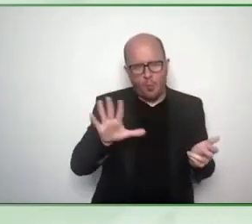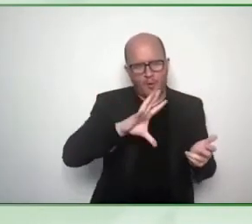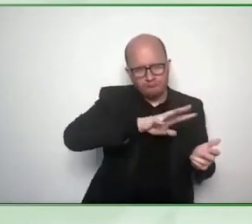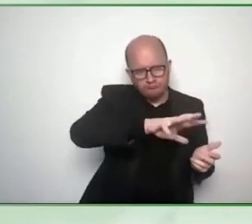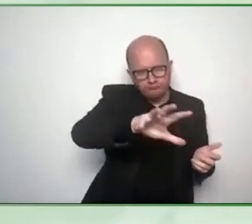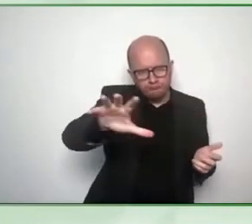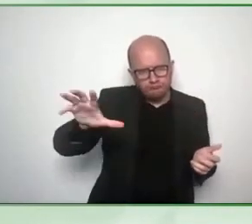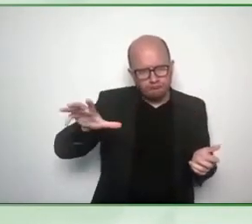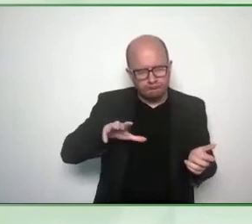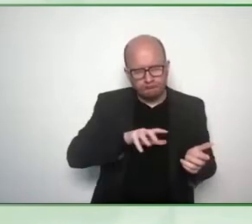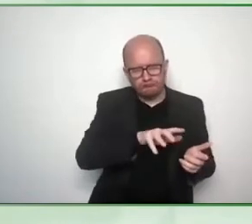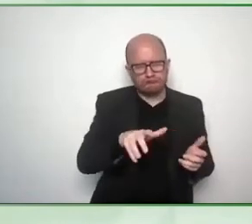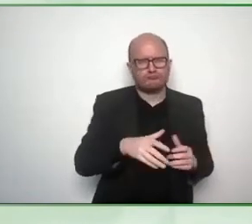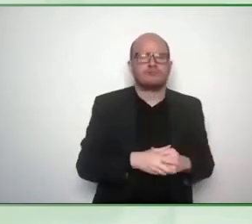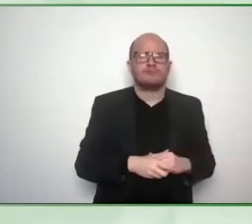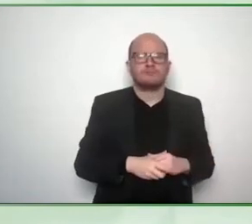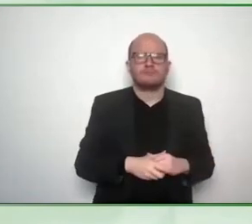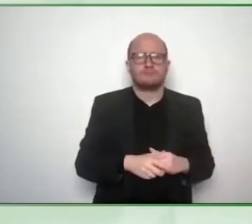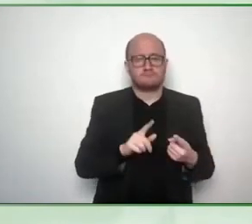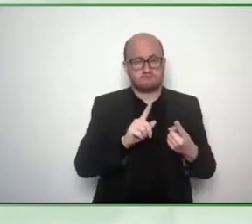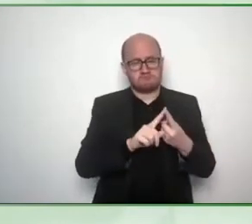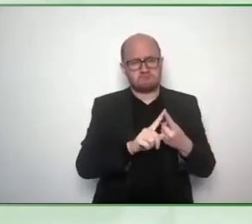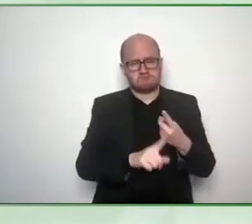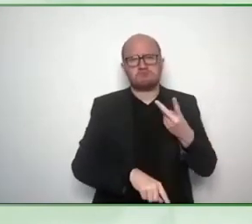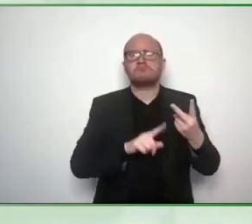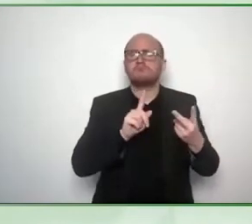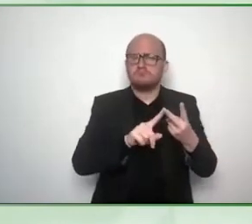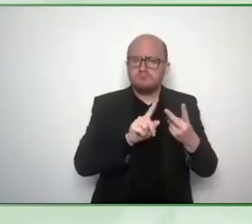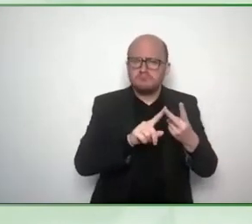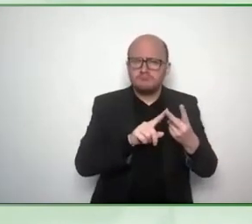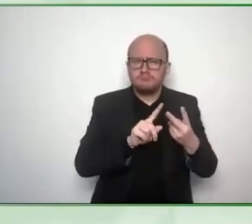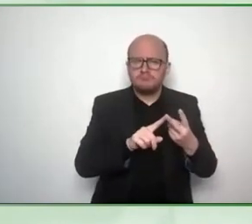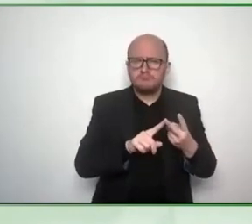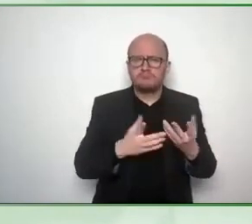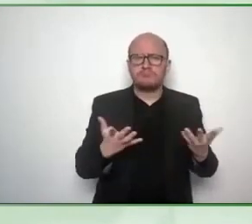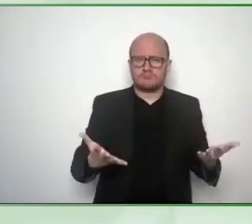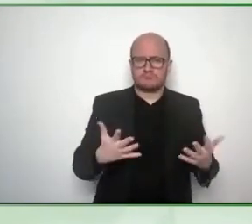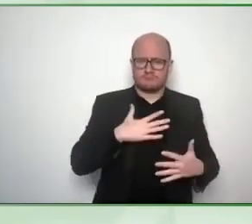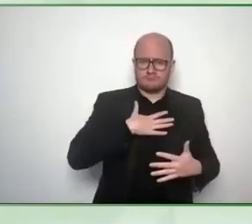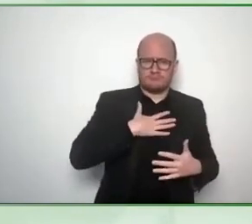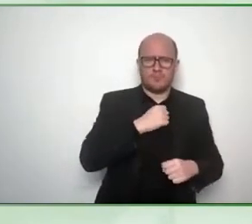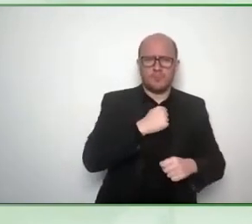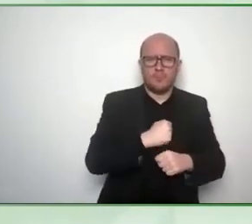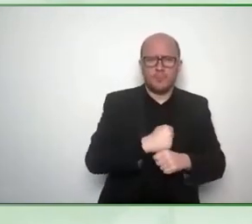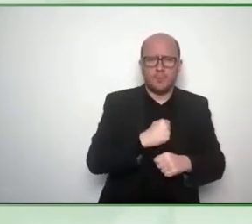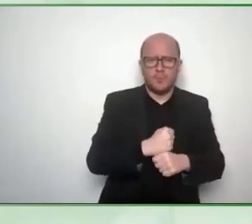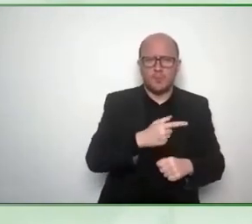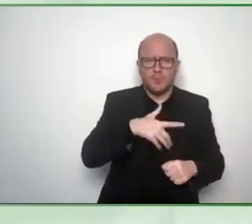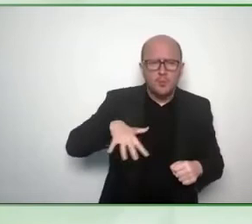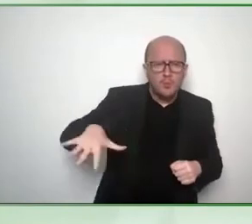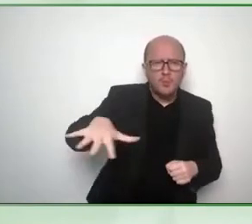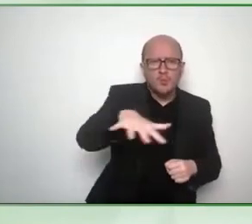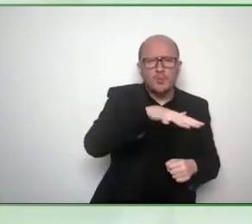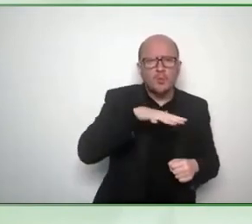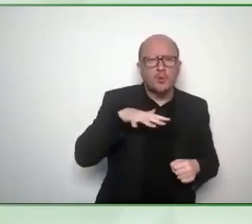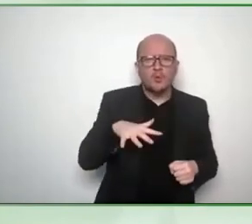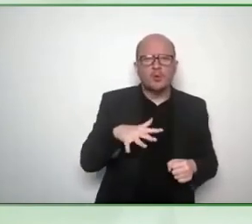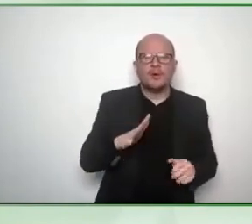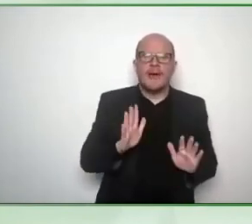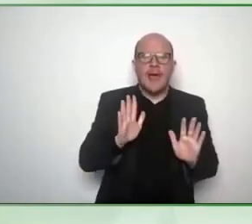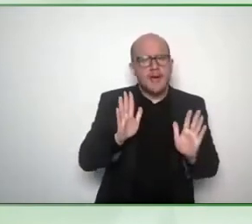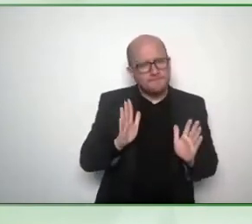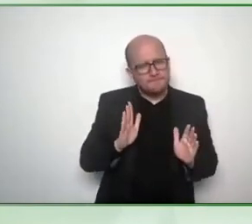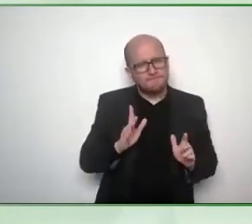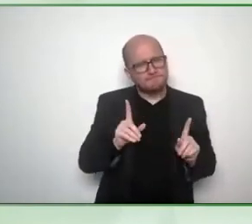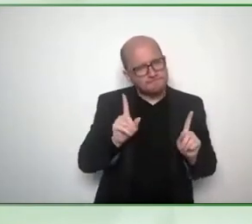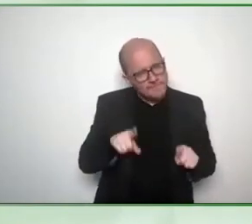is uh the the work that we're doing here requires a lot of patience and discipline and